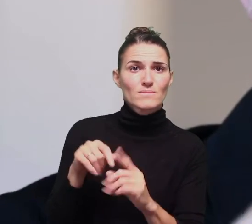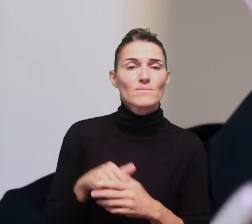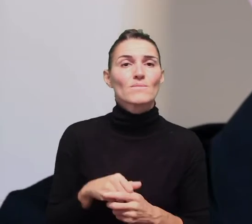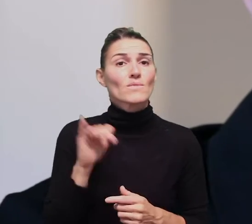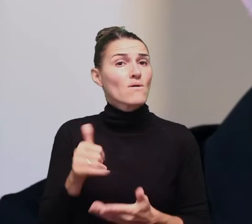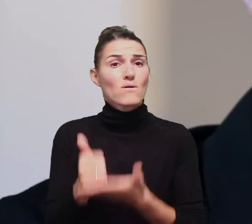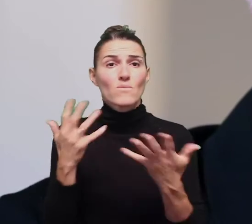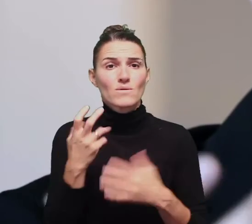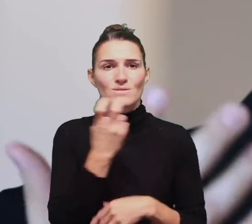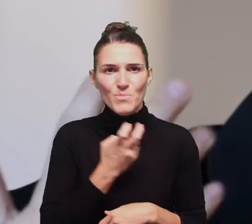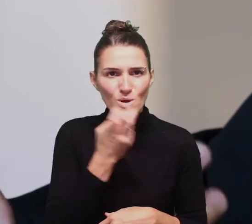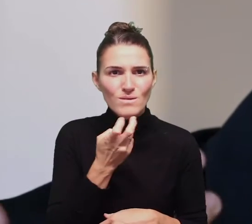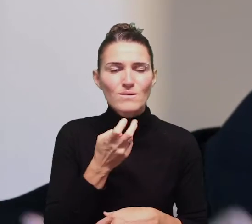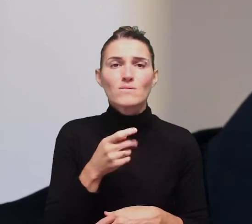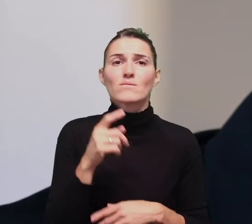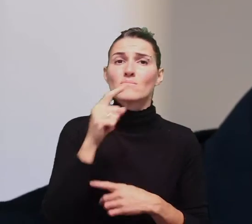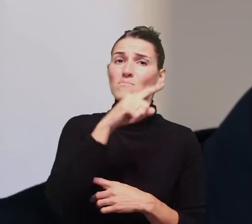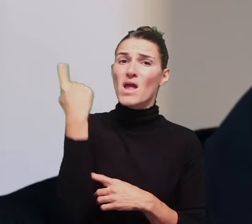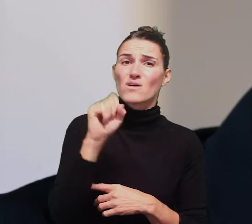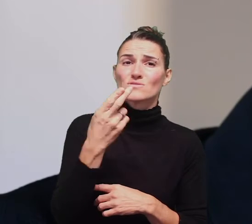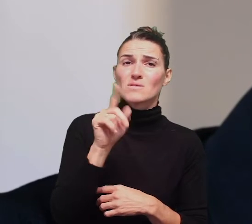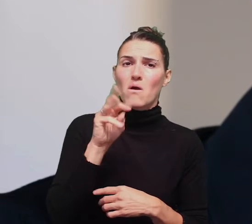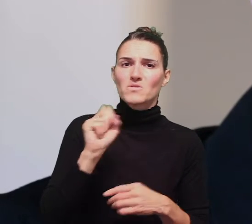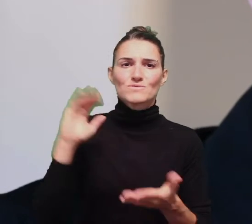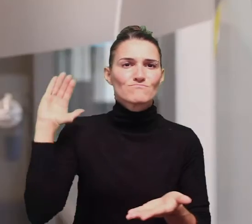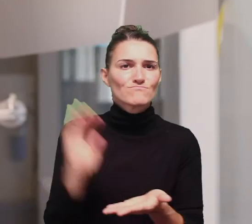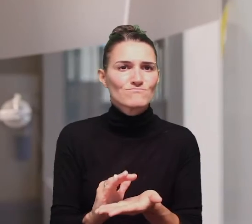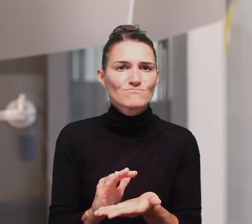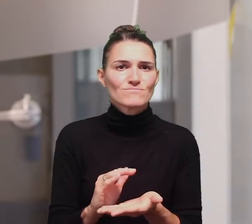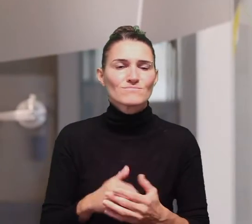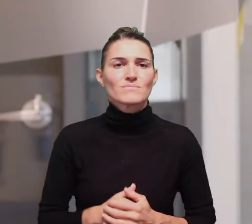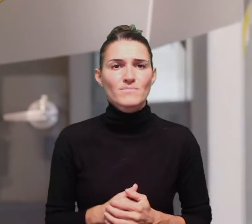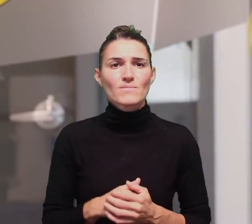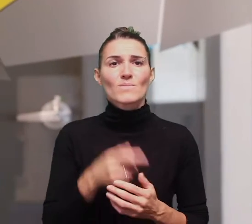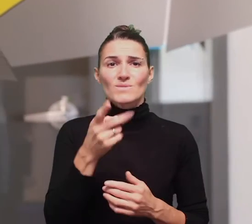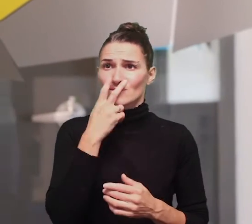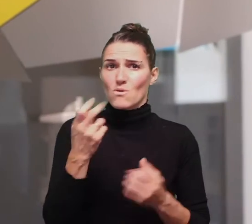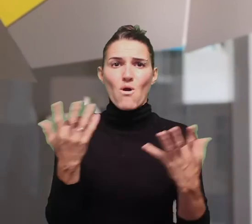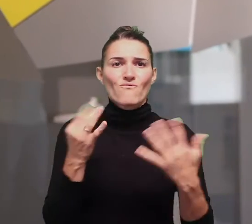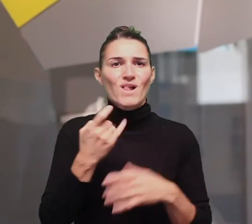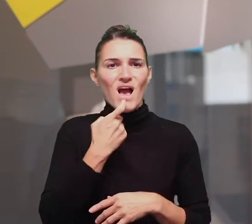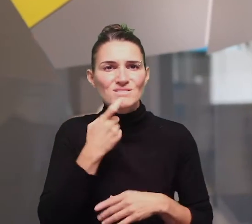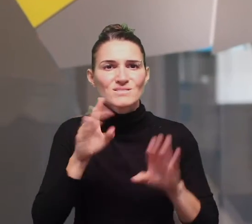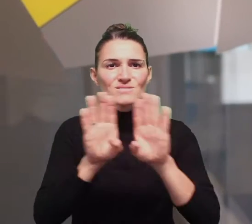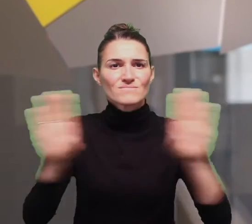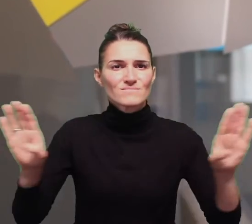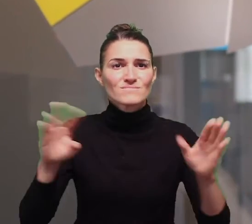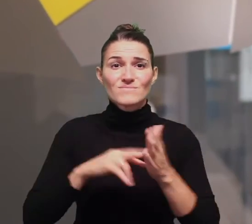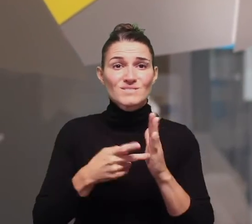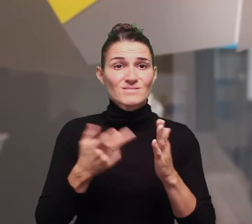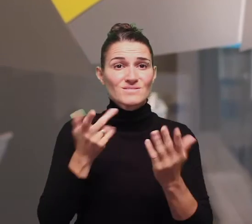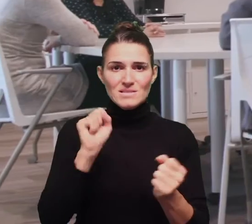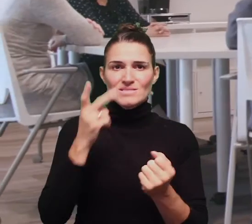helps people be able to read lips without background noise, without shadows and so forth. You see there's a lot of glass panels, which allows people to